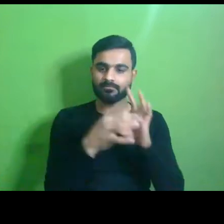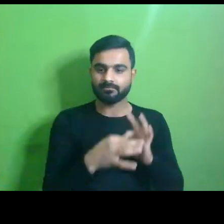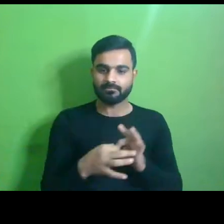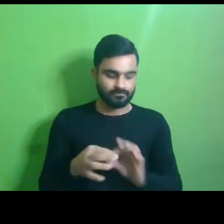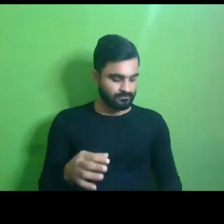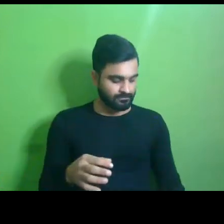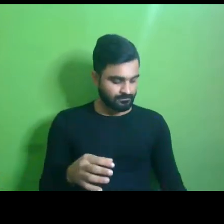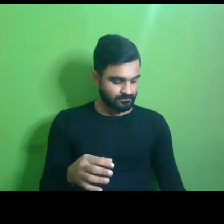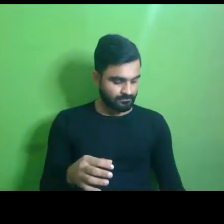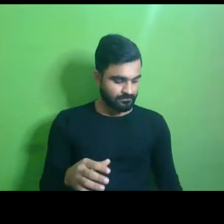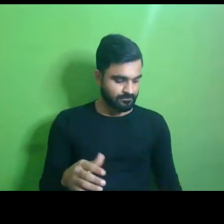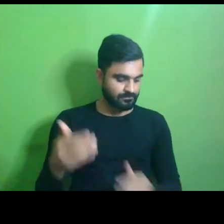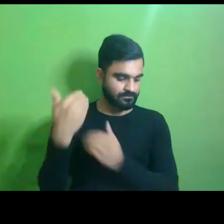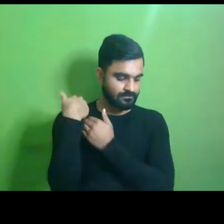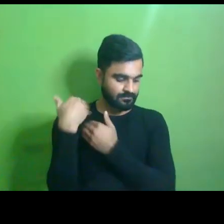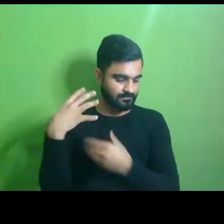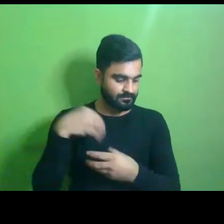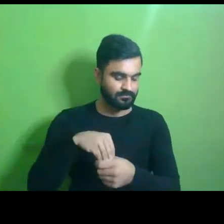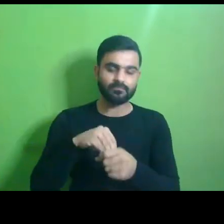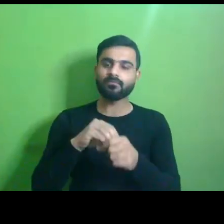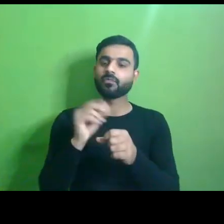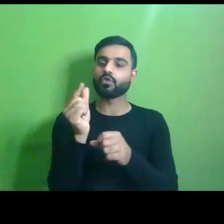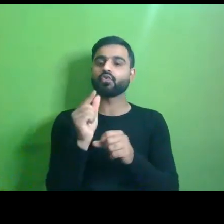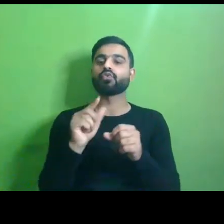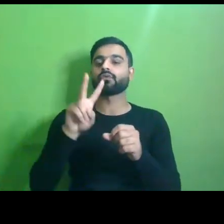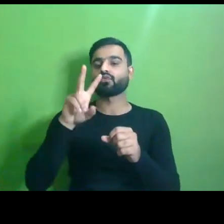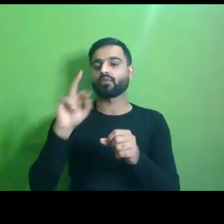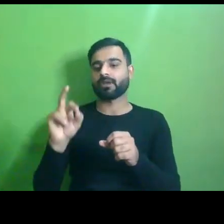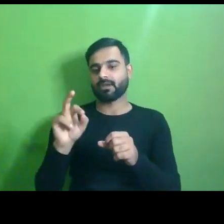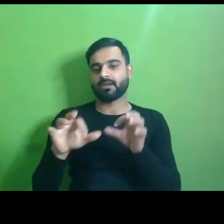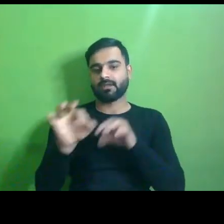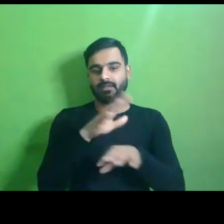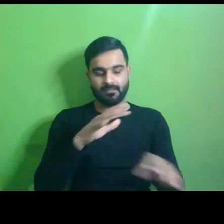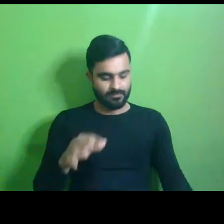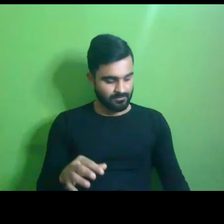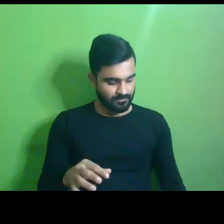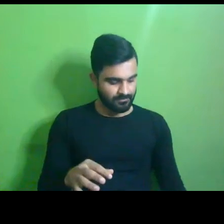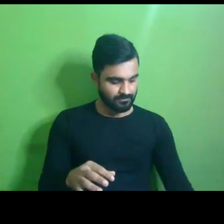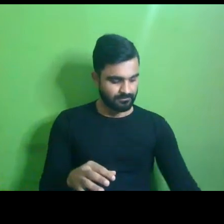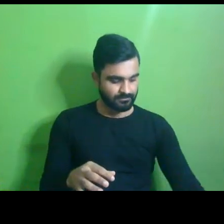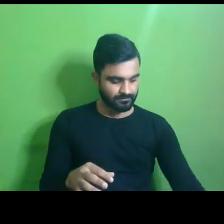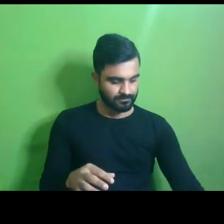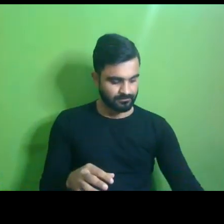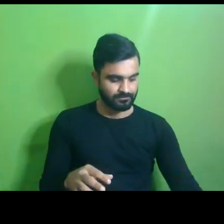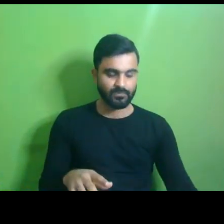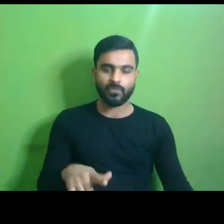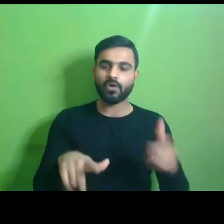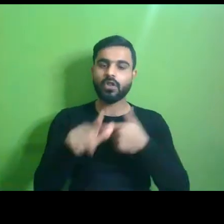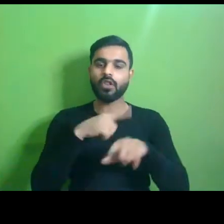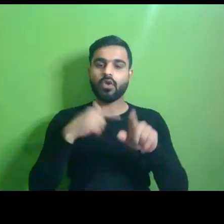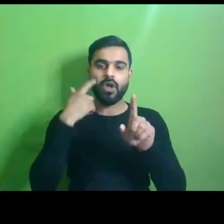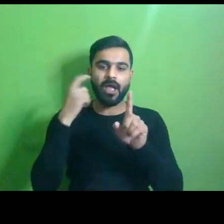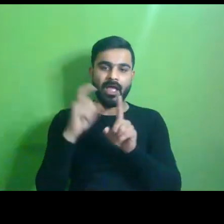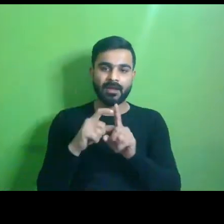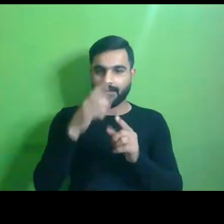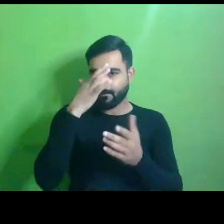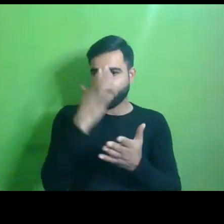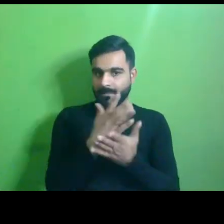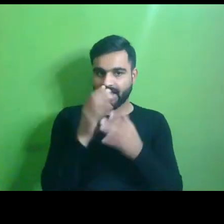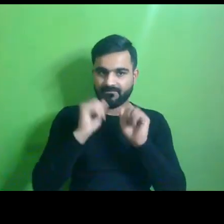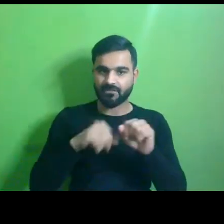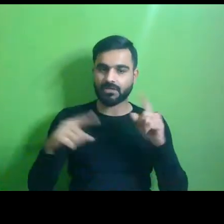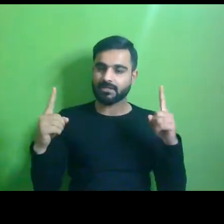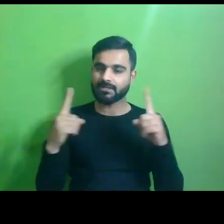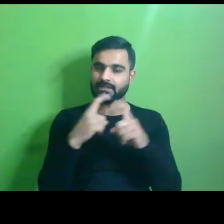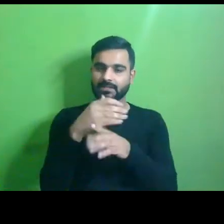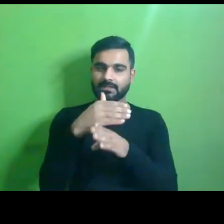issue, the priority area of U20, urban 20, championing local identity, we believe it is critical to